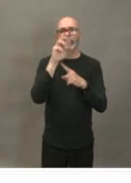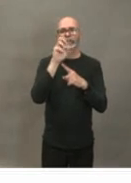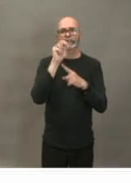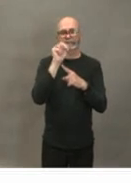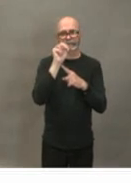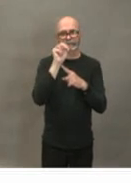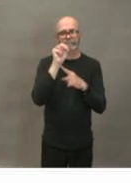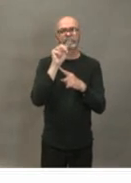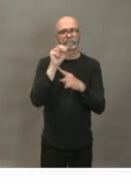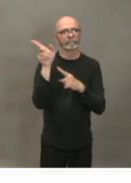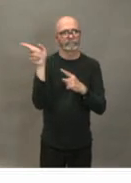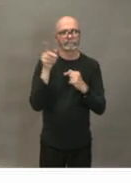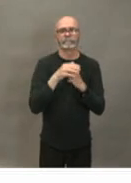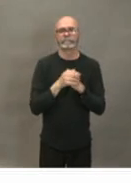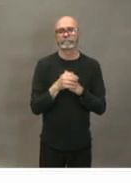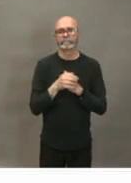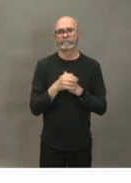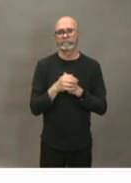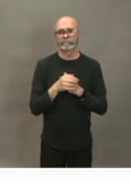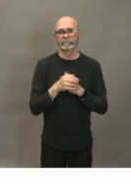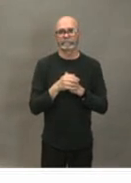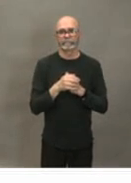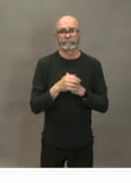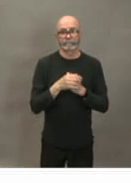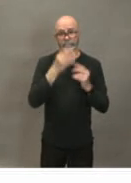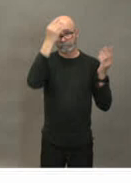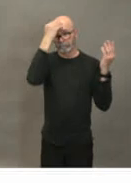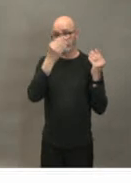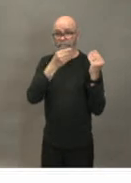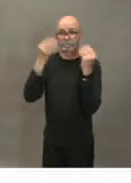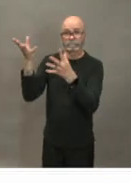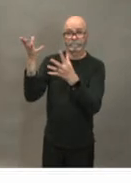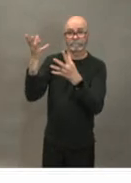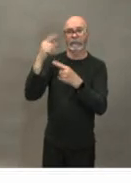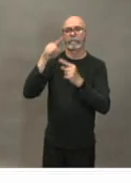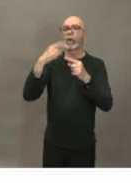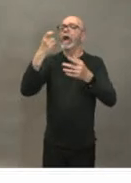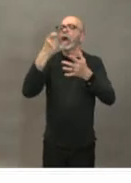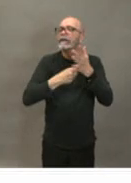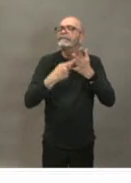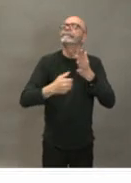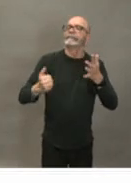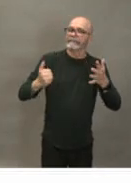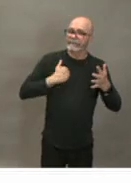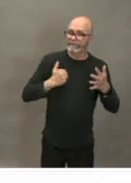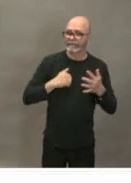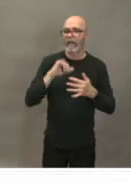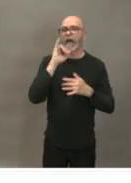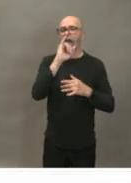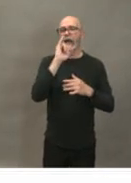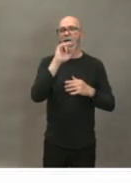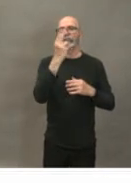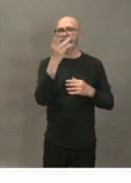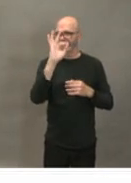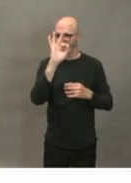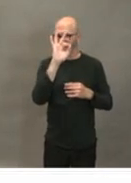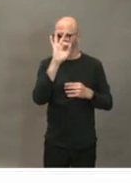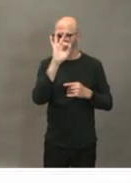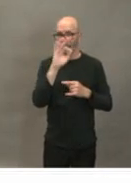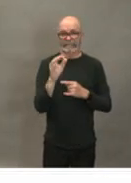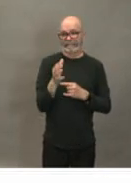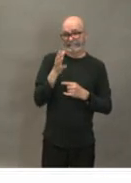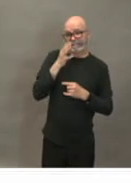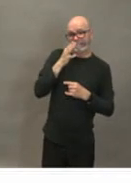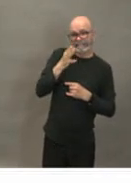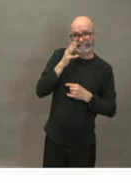offered a perspective to hockey canada and the iihf with respect to the upcoming world championship is it